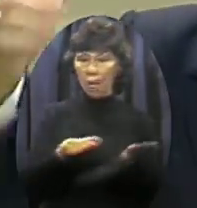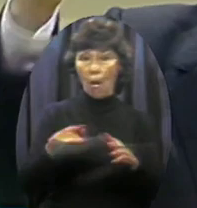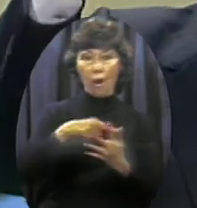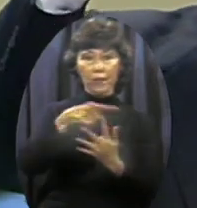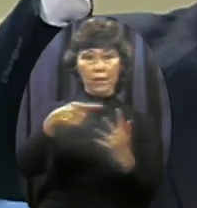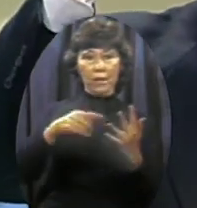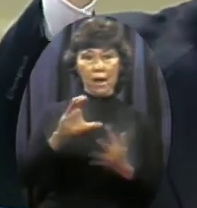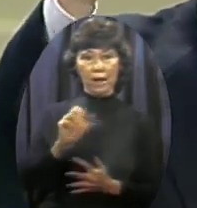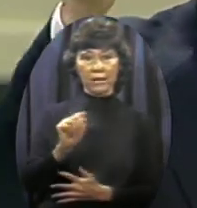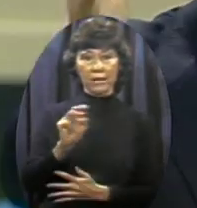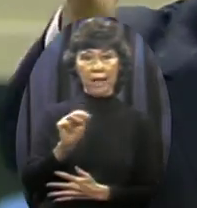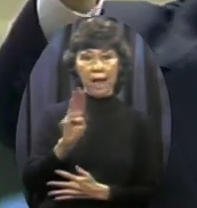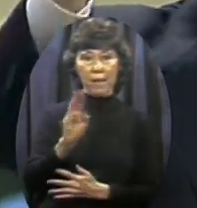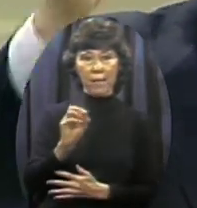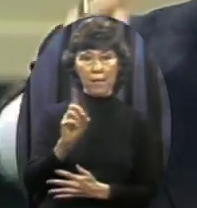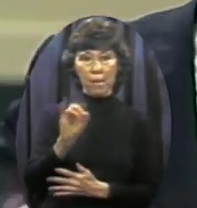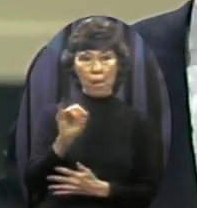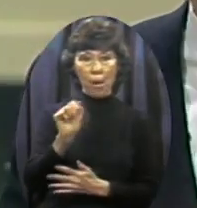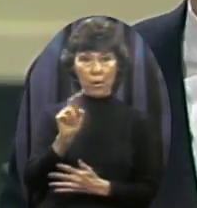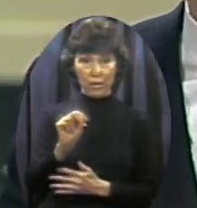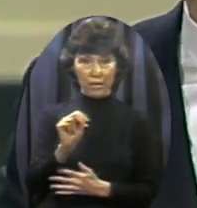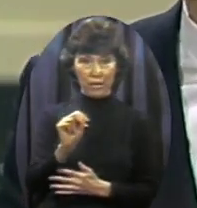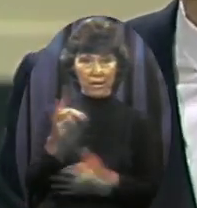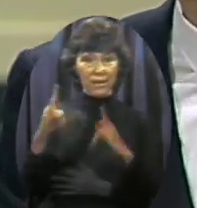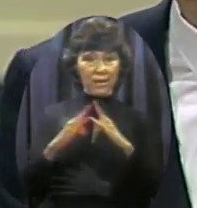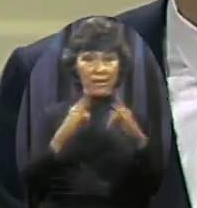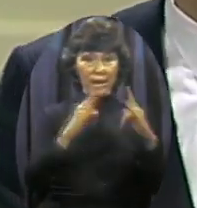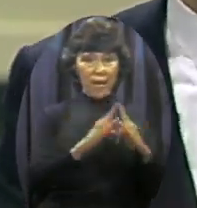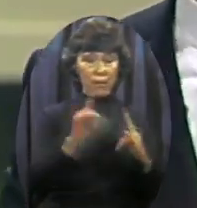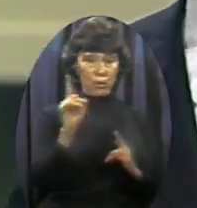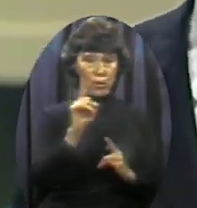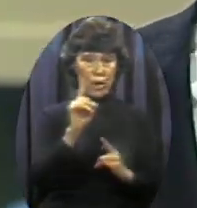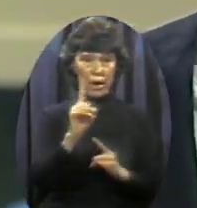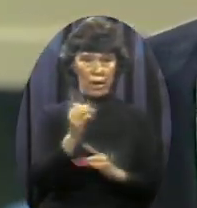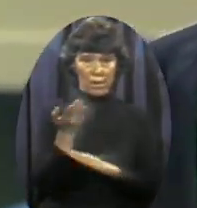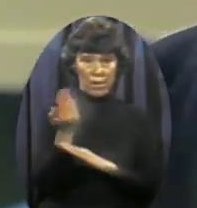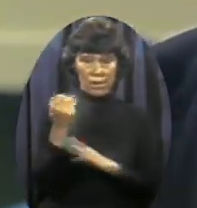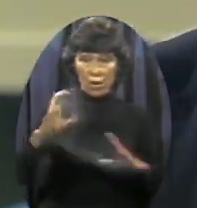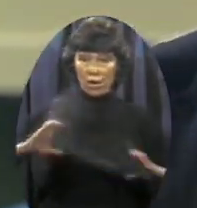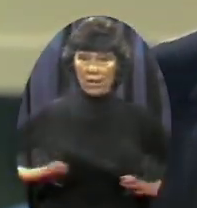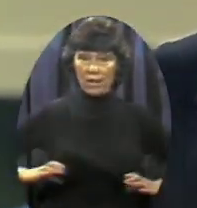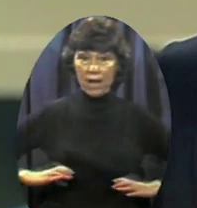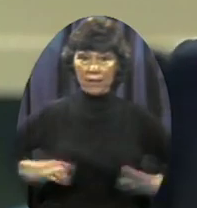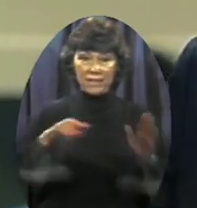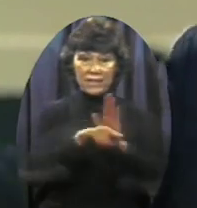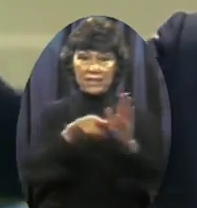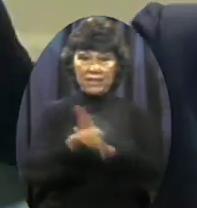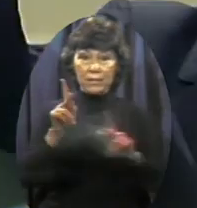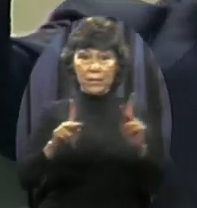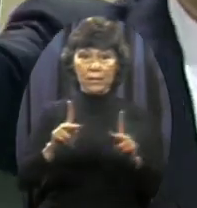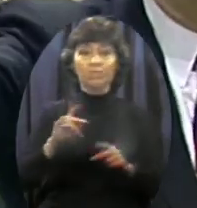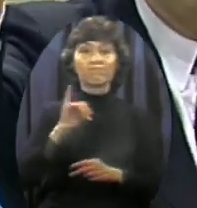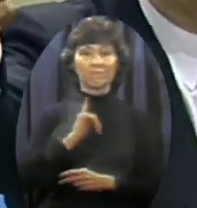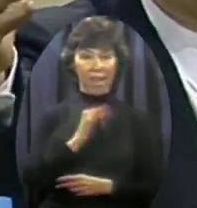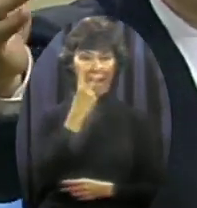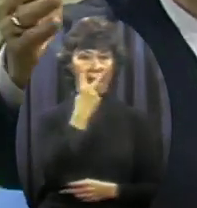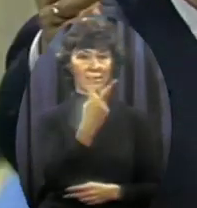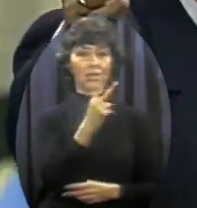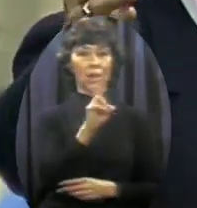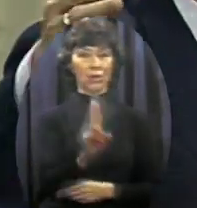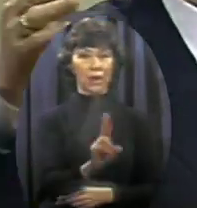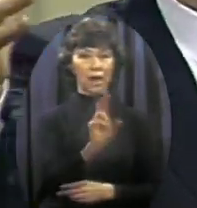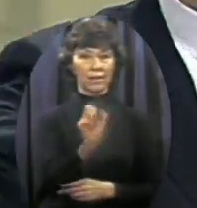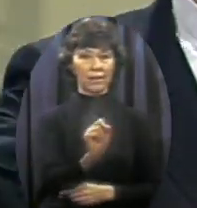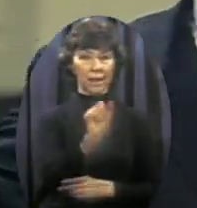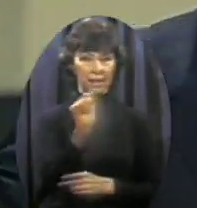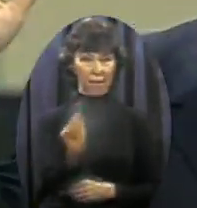communists had slain two and a half million Helpless gentle people I found our U.S. care packages And I found U.S. government